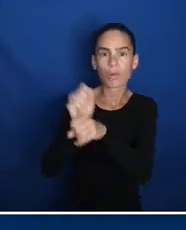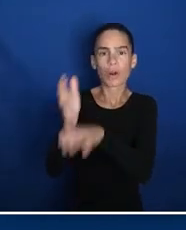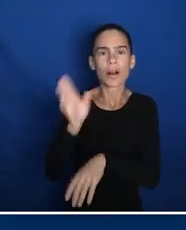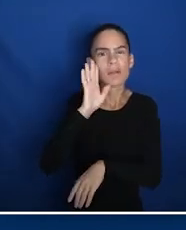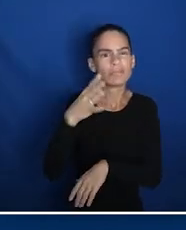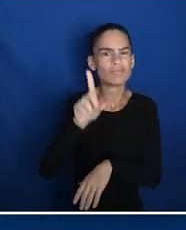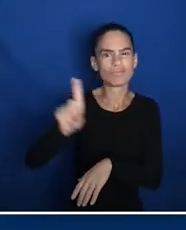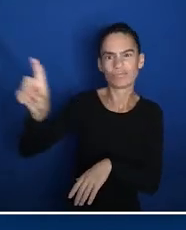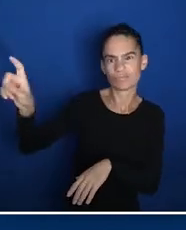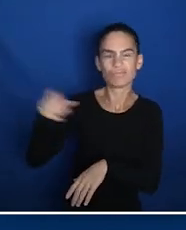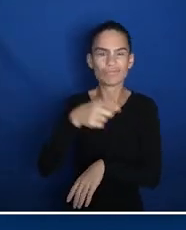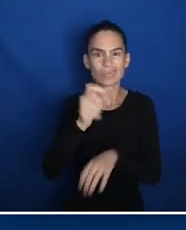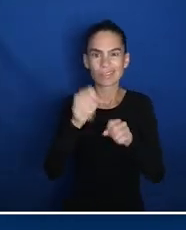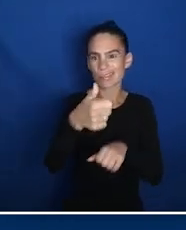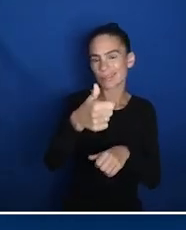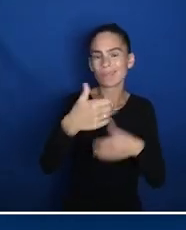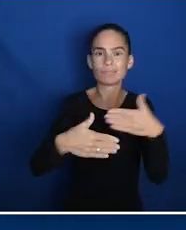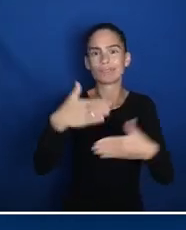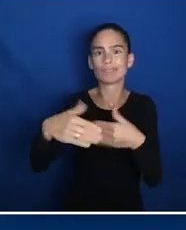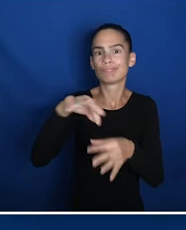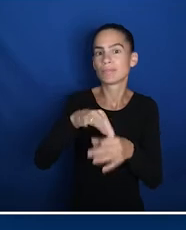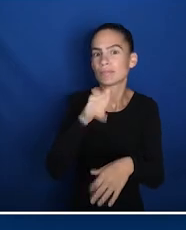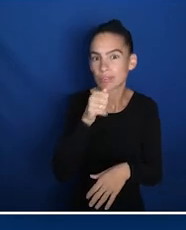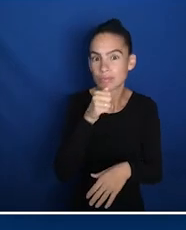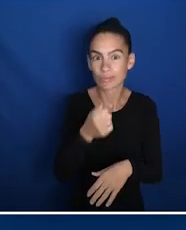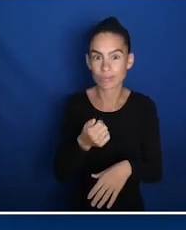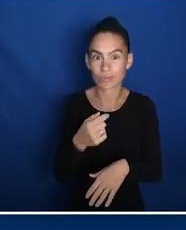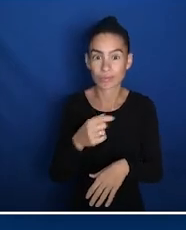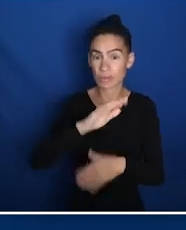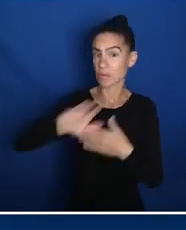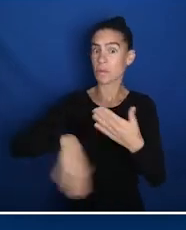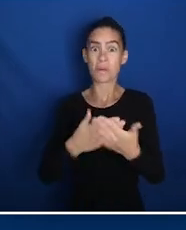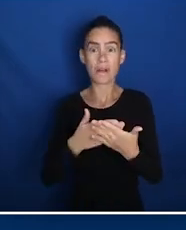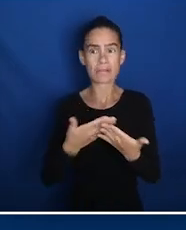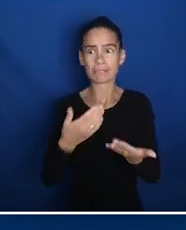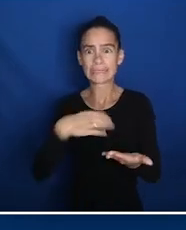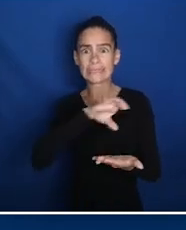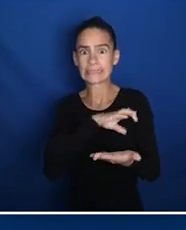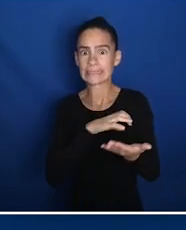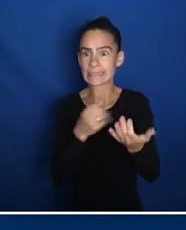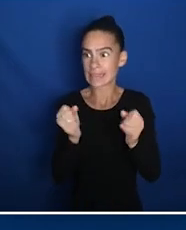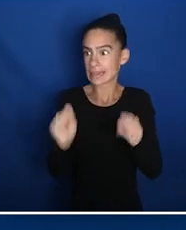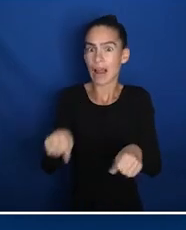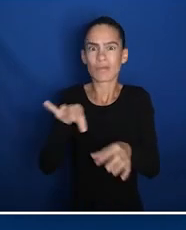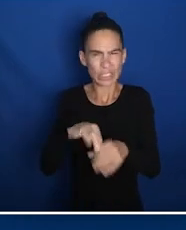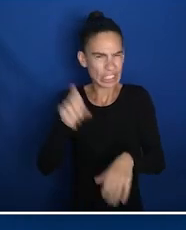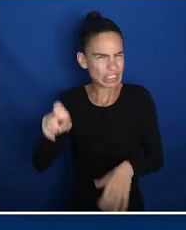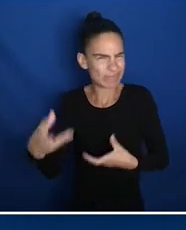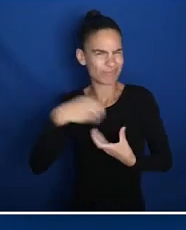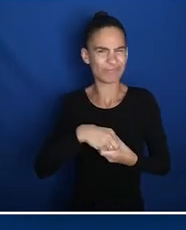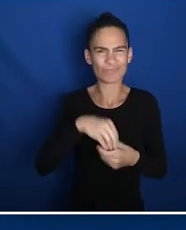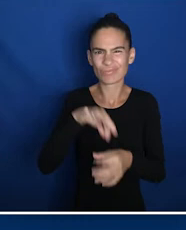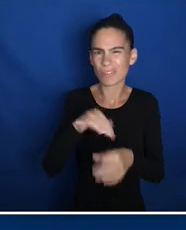allowing you to complete your ballot in privacy, a right that all eligible citizens should be able to access. Prior to learning